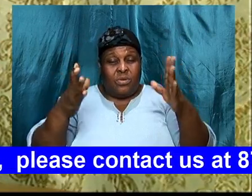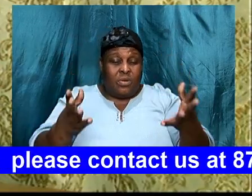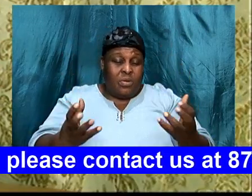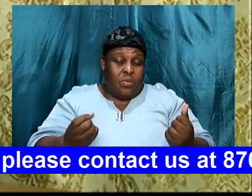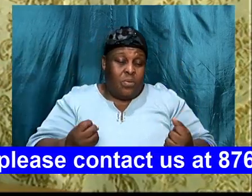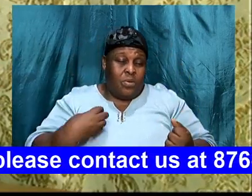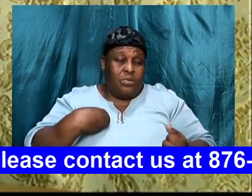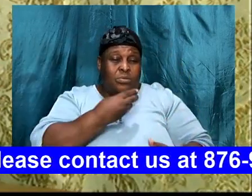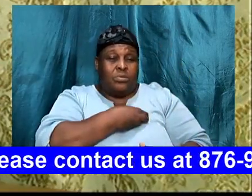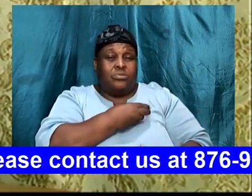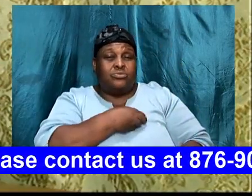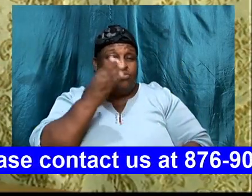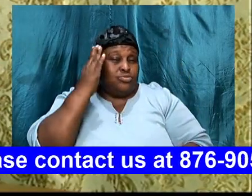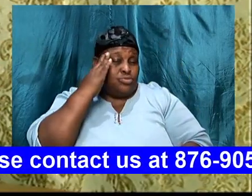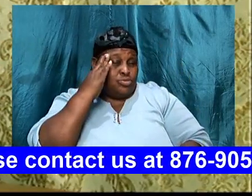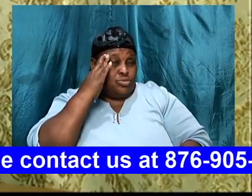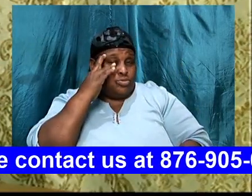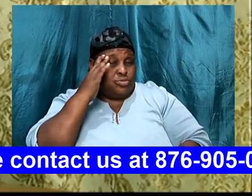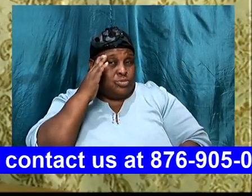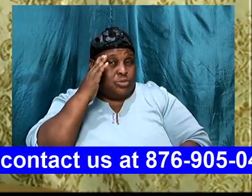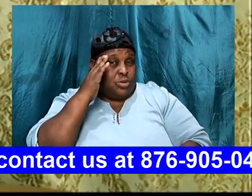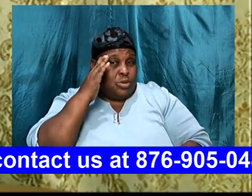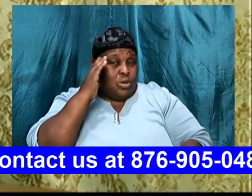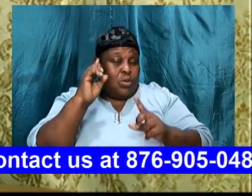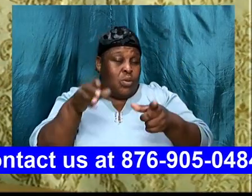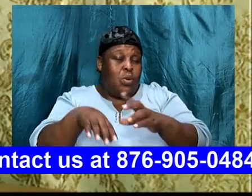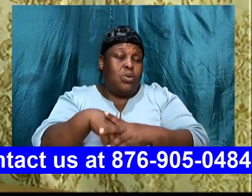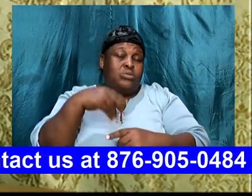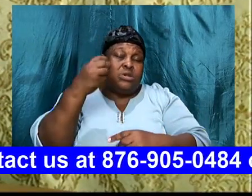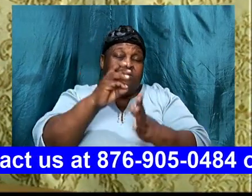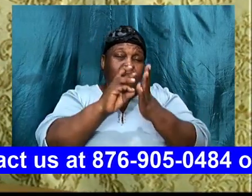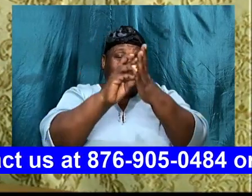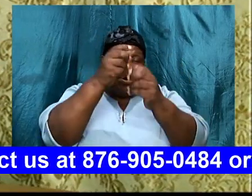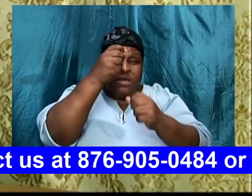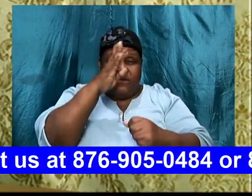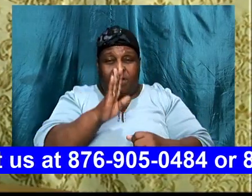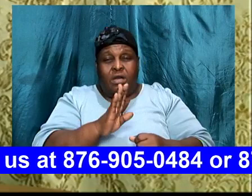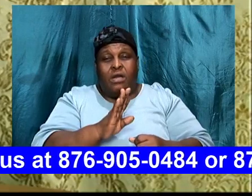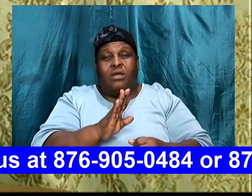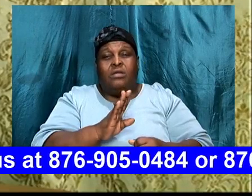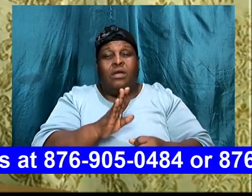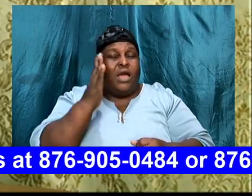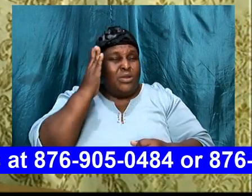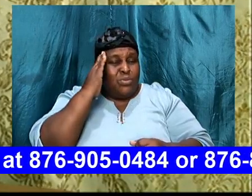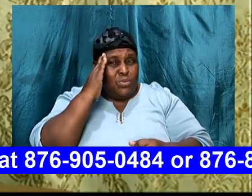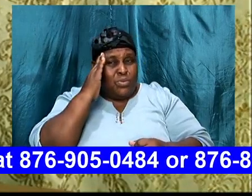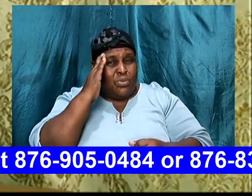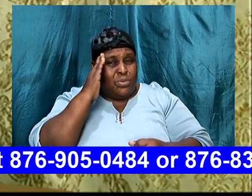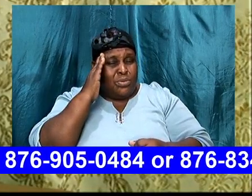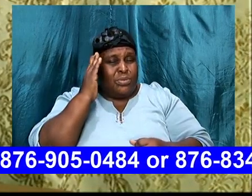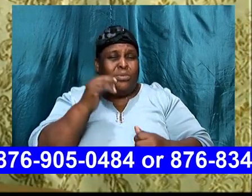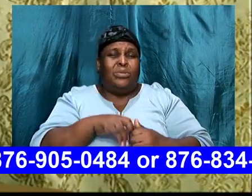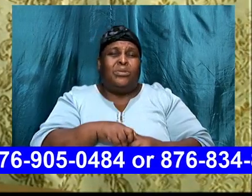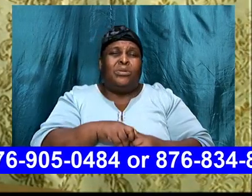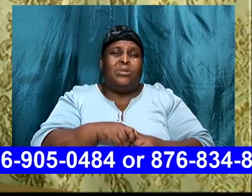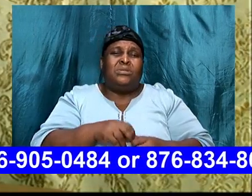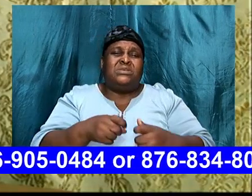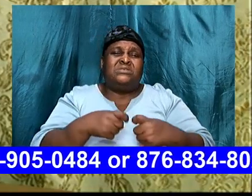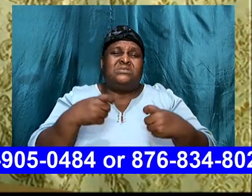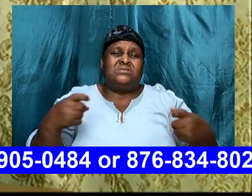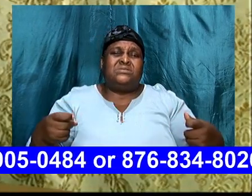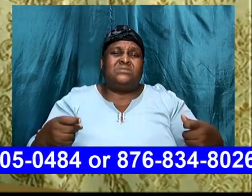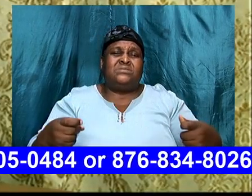us, to know that, if we step outside, of the will of God, and we know that, we're stepping outside, of the will of God, to us, it is sin,